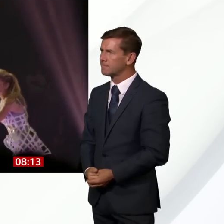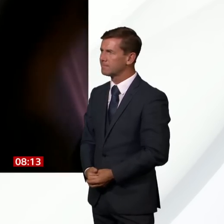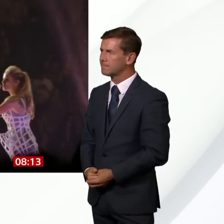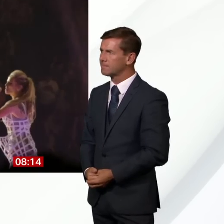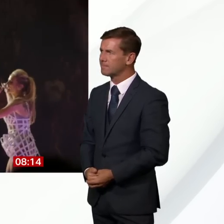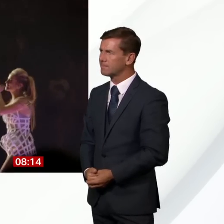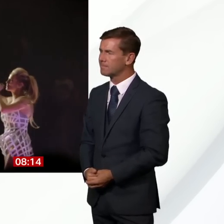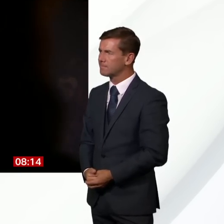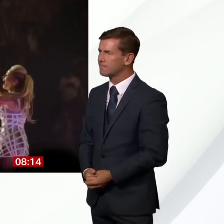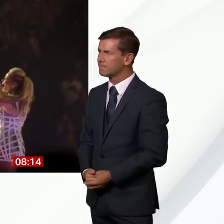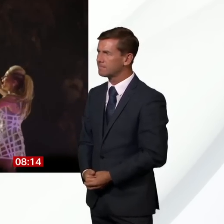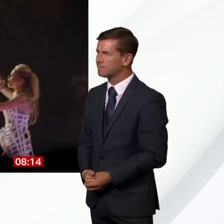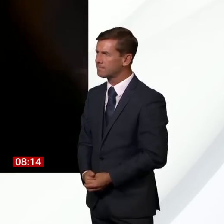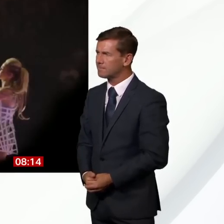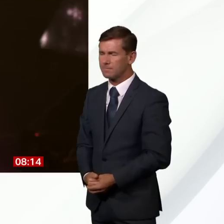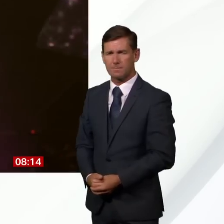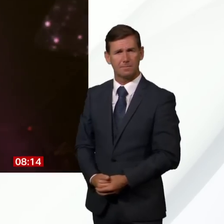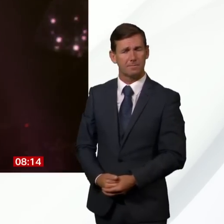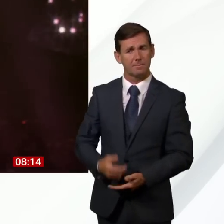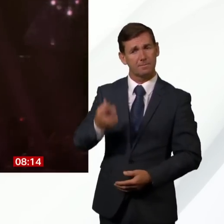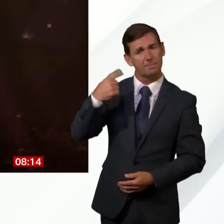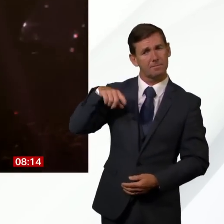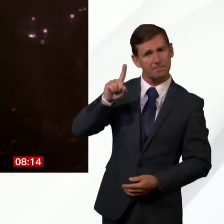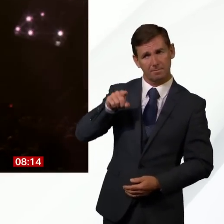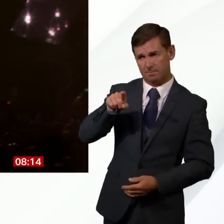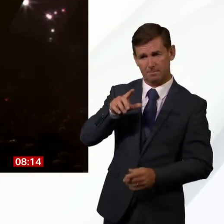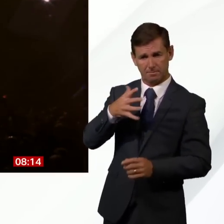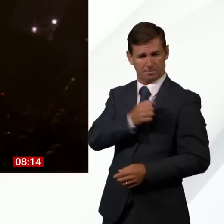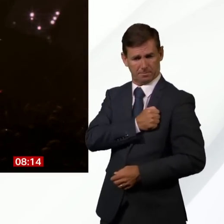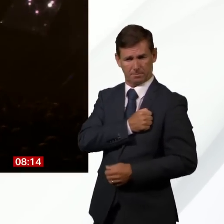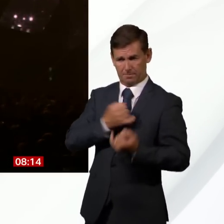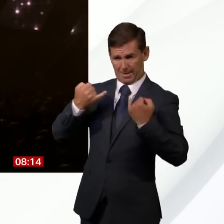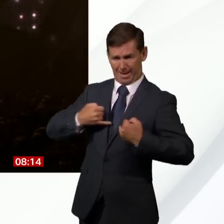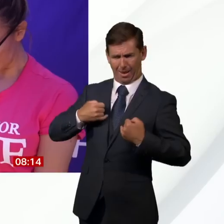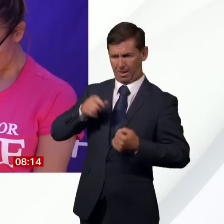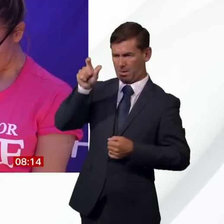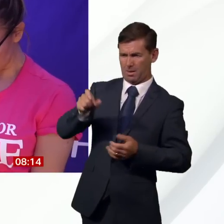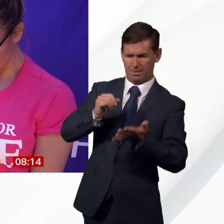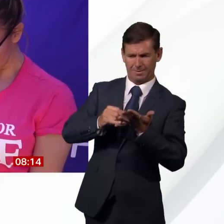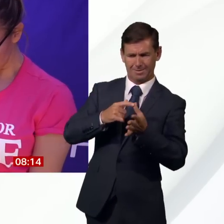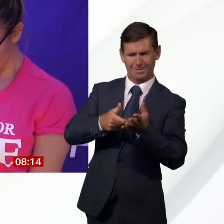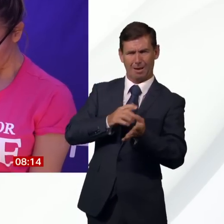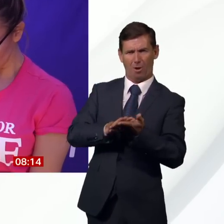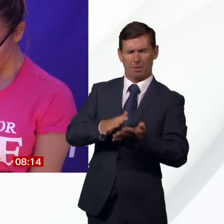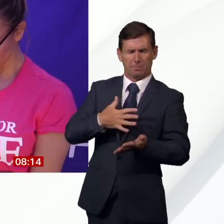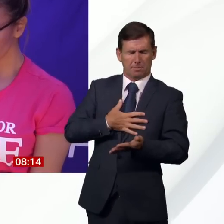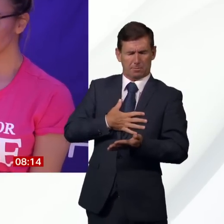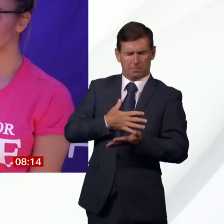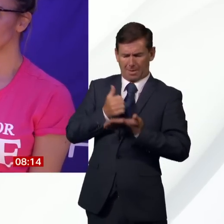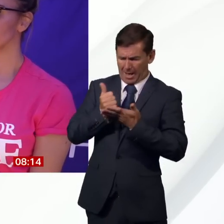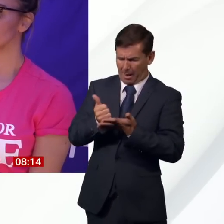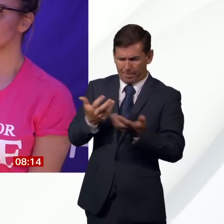I've never felt such helplessness in my entire life. So how can I help when we know the diagnosis is dire?